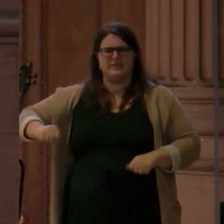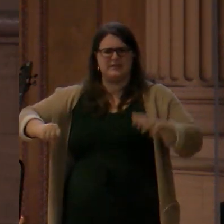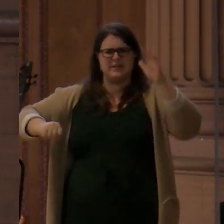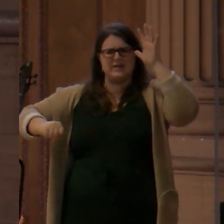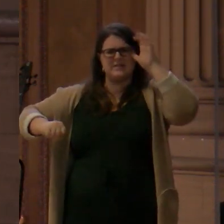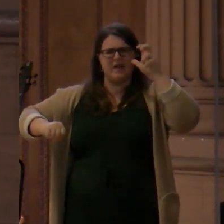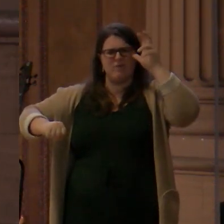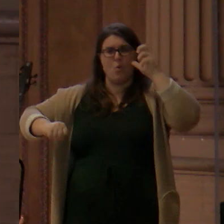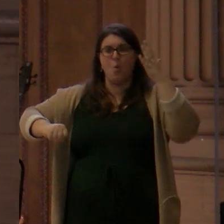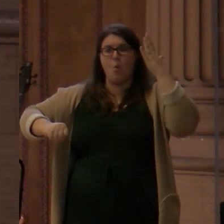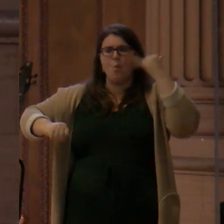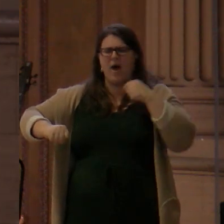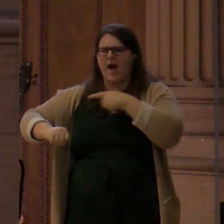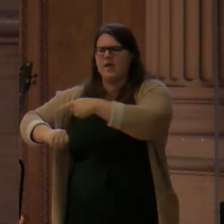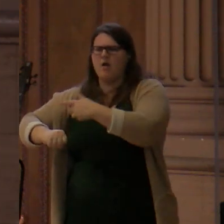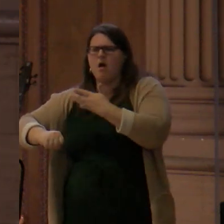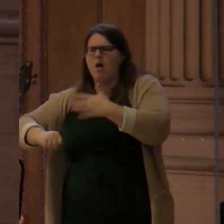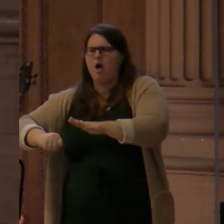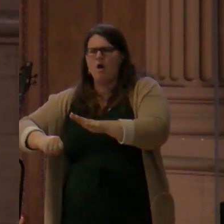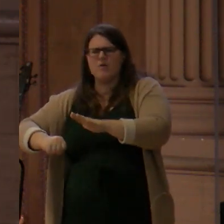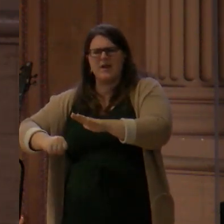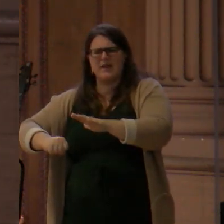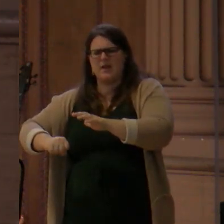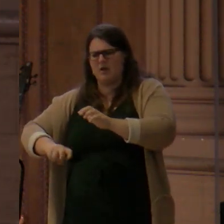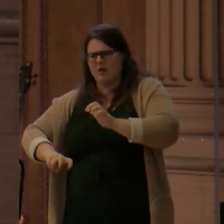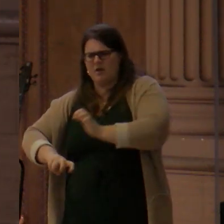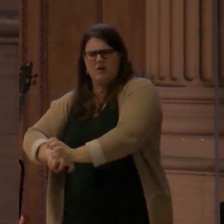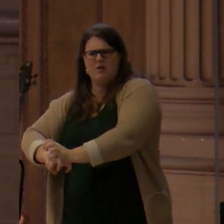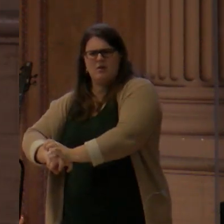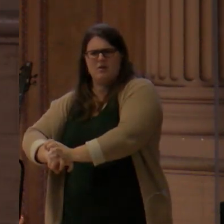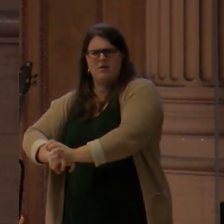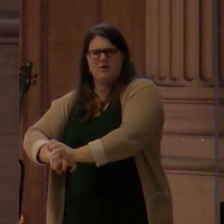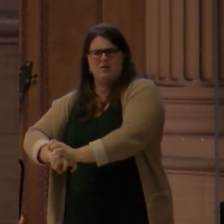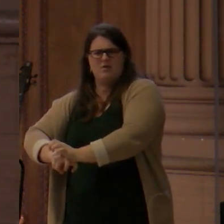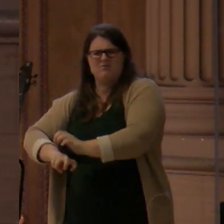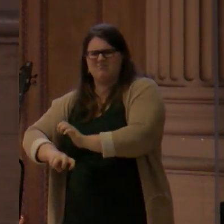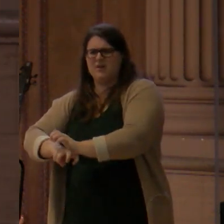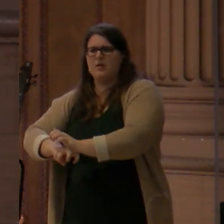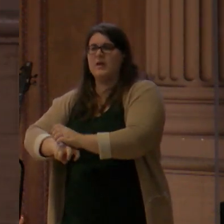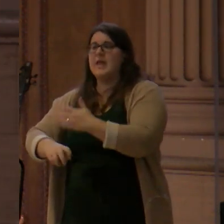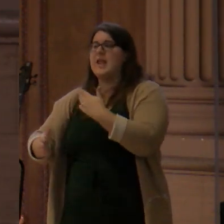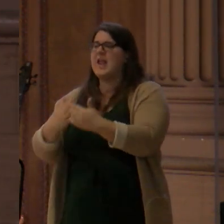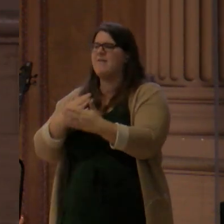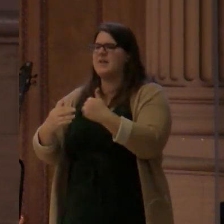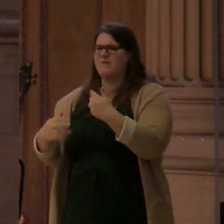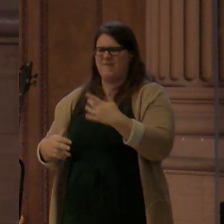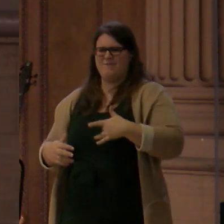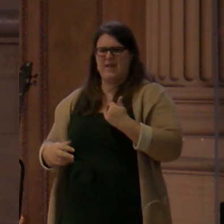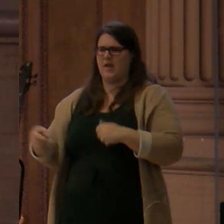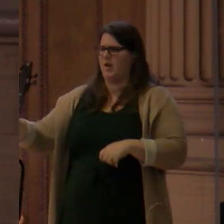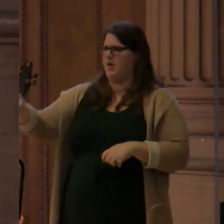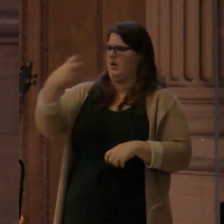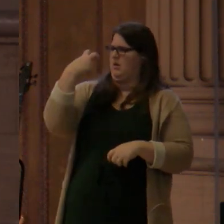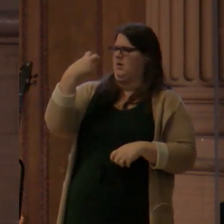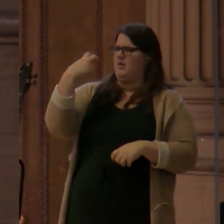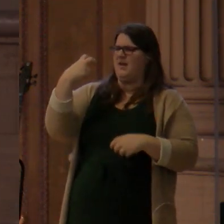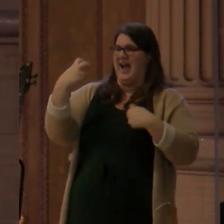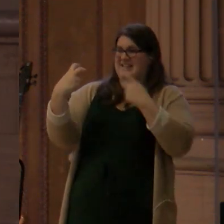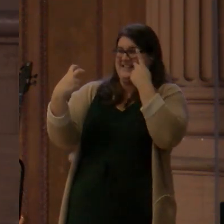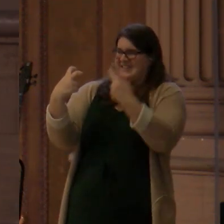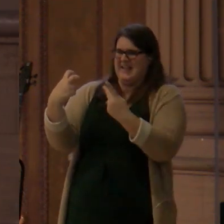Let us do this bravely and tell him to his teeth that we're not afraid of him. Tell him to recollect his bruised head. We know him